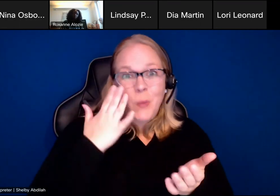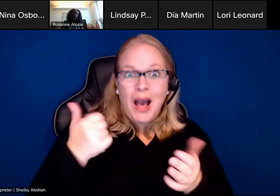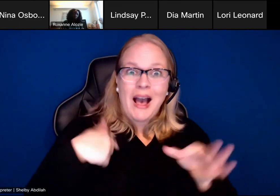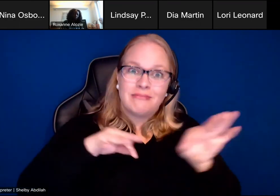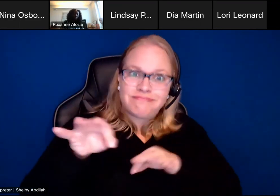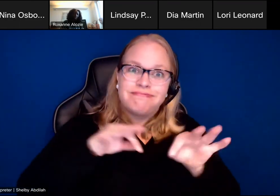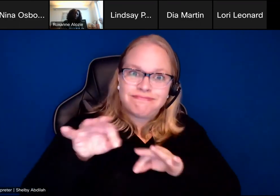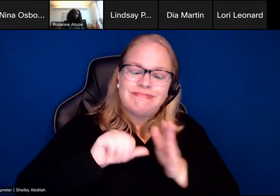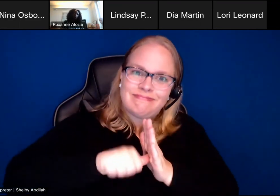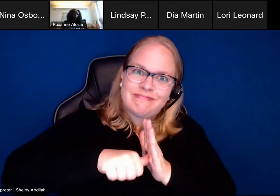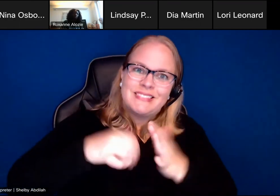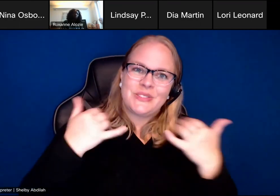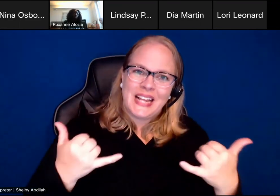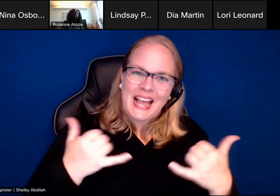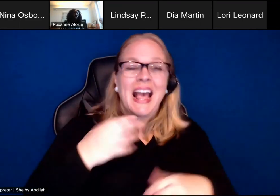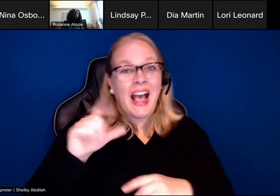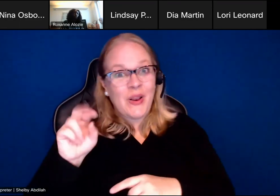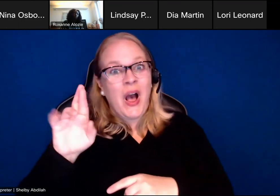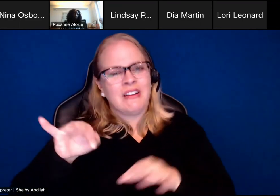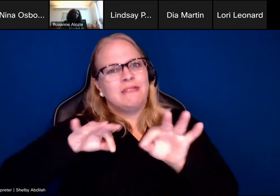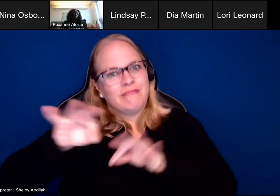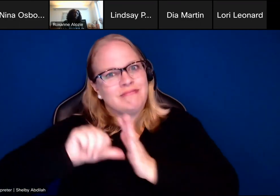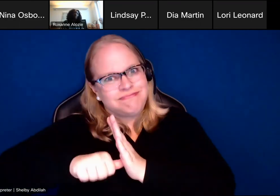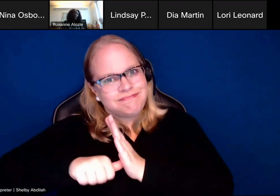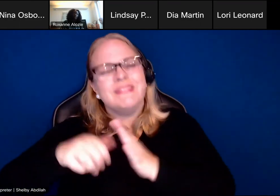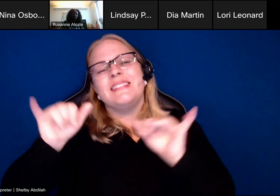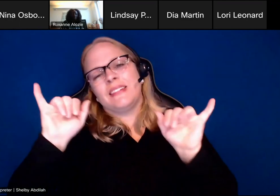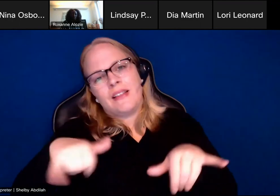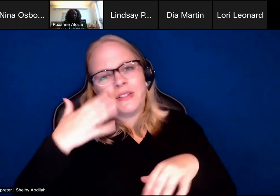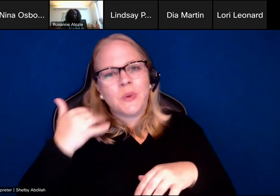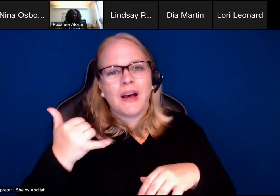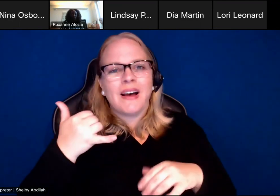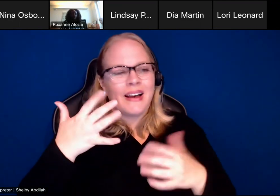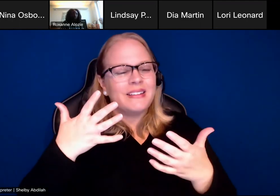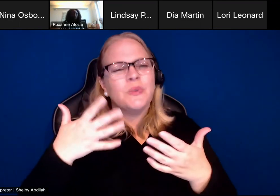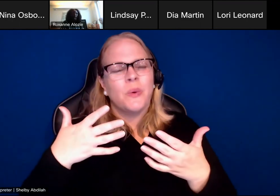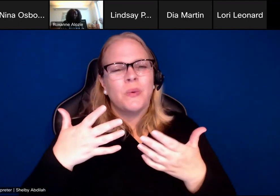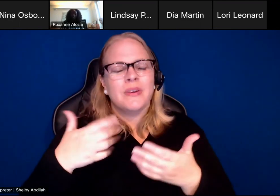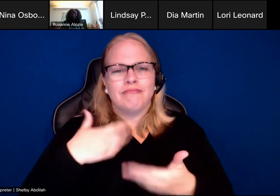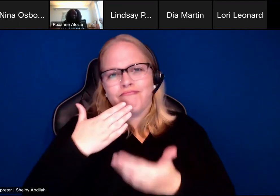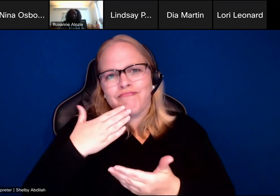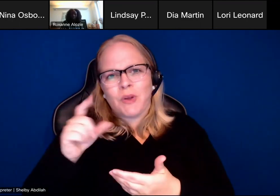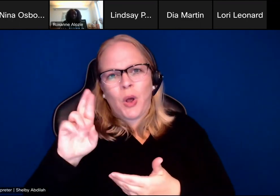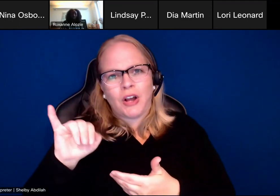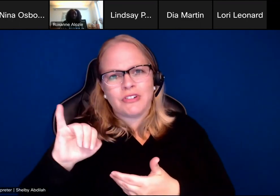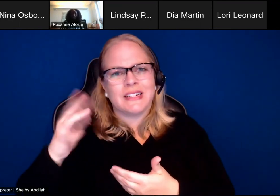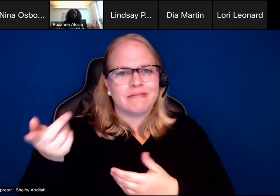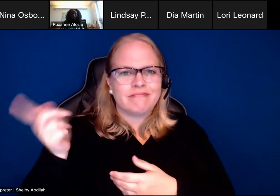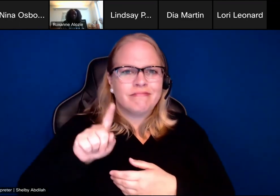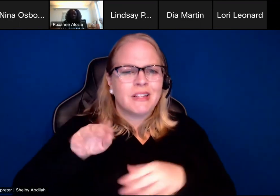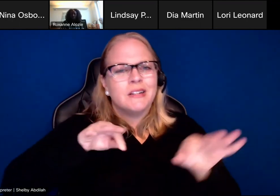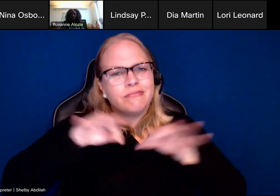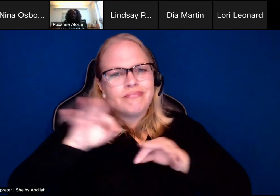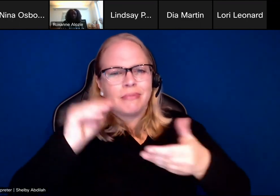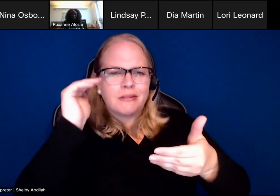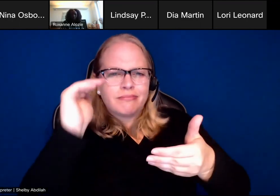And that's why it's been great to have Lori on to really talk you through the elements of development. And you'll have this information so that